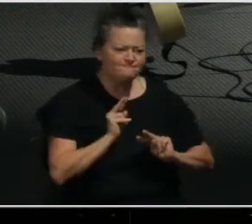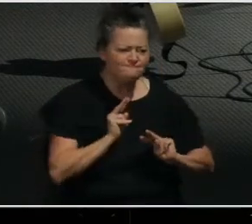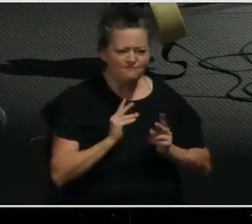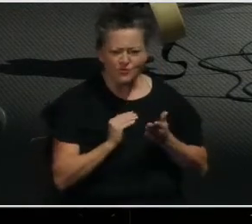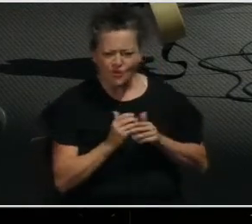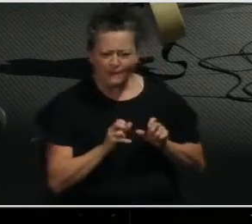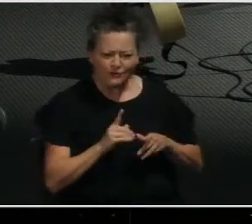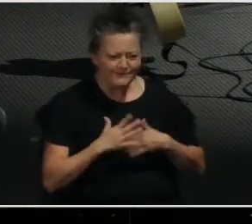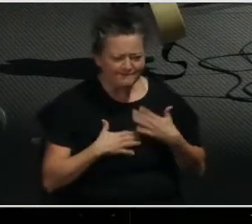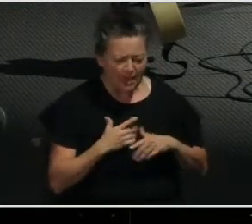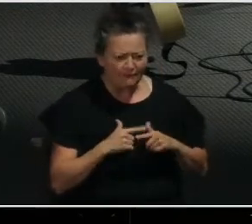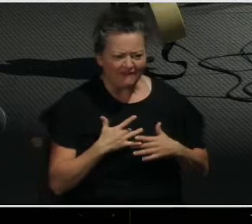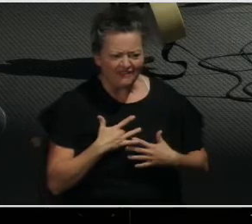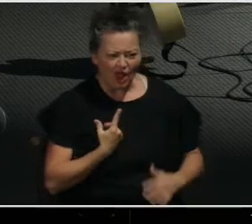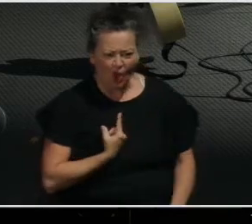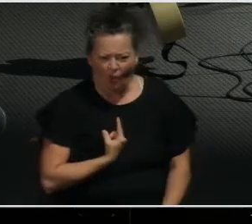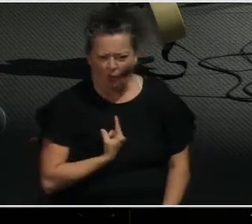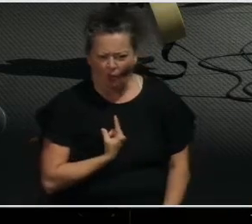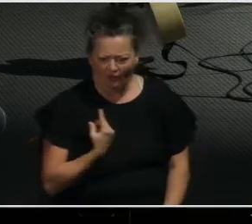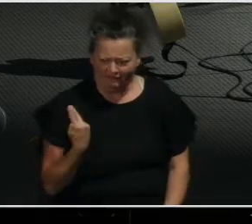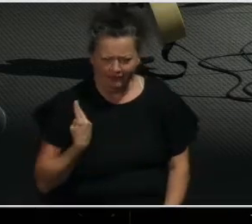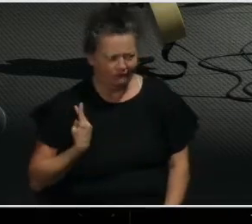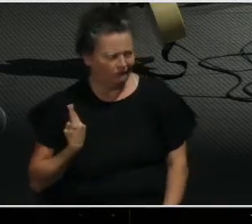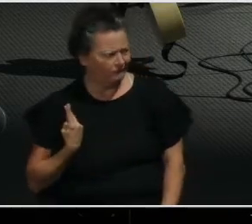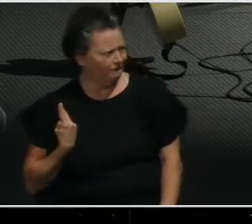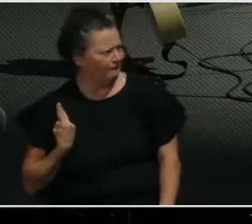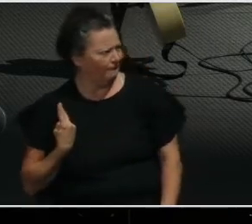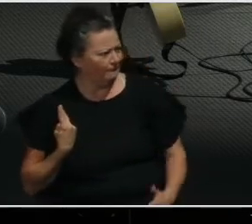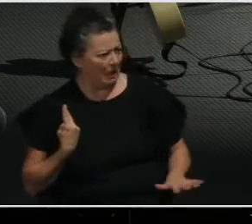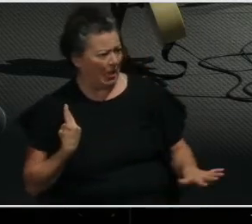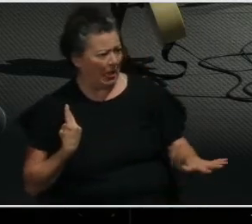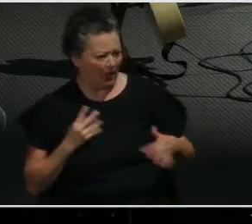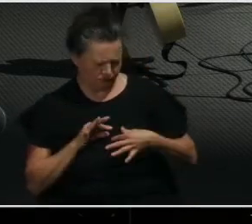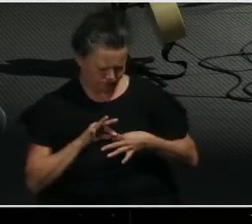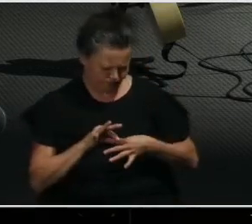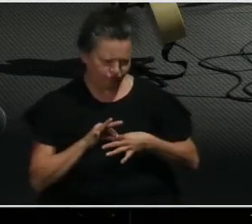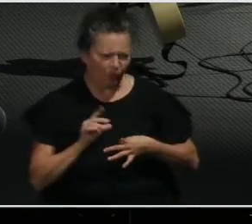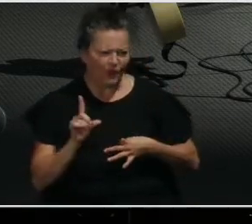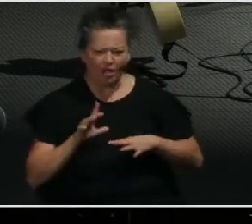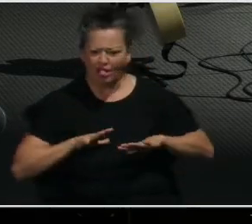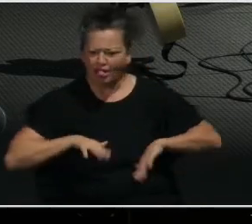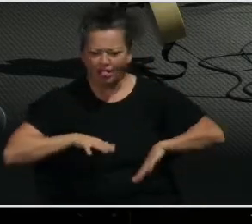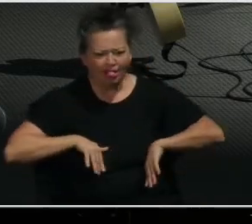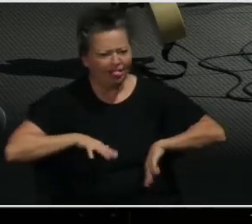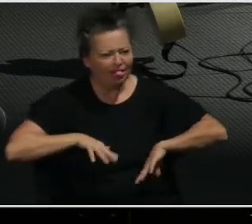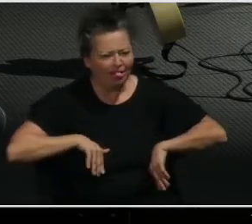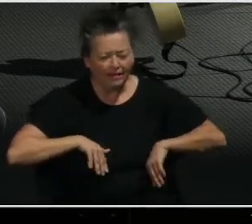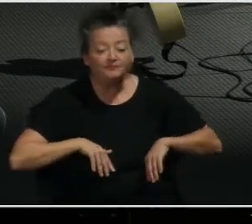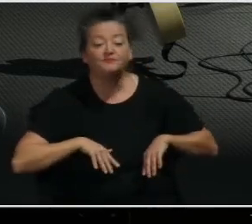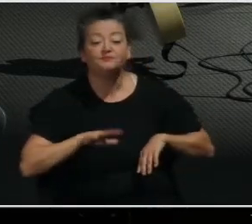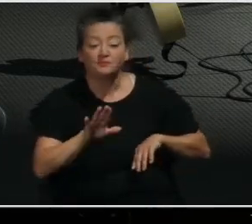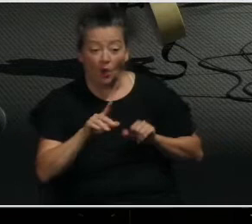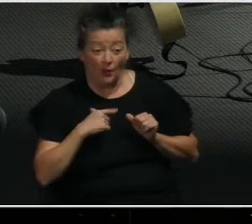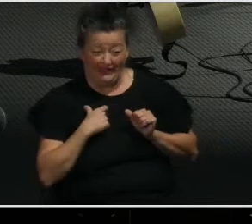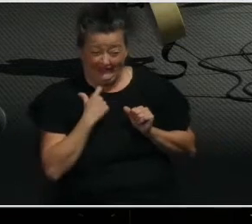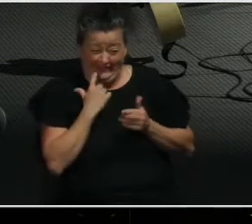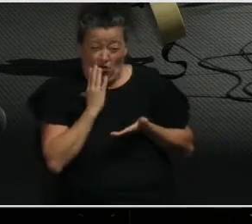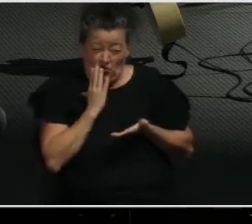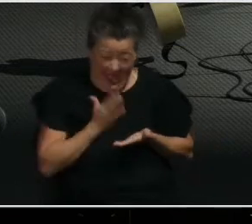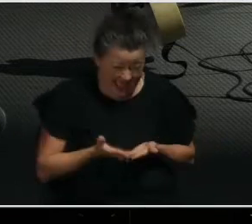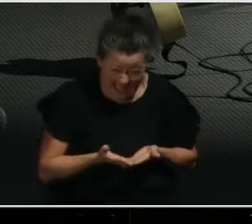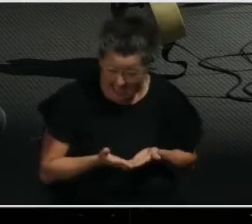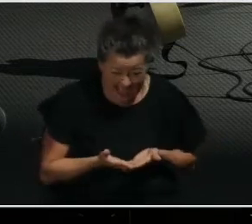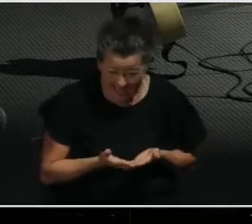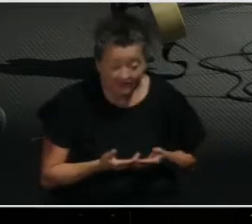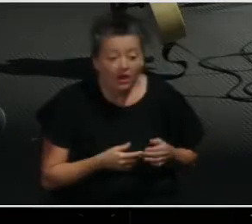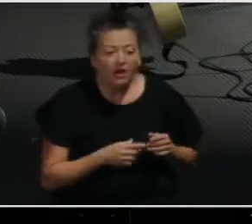we felt that loneliness or that aloneness. And early on in our ministry, this lady